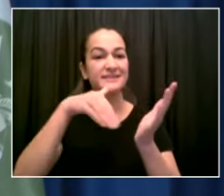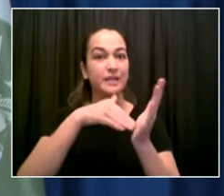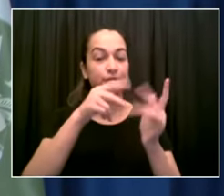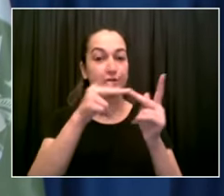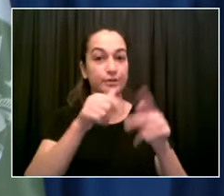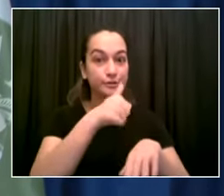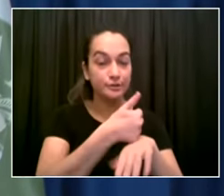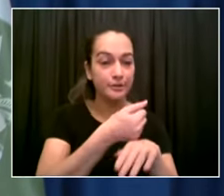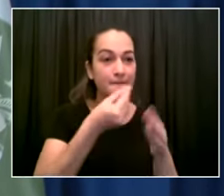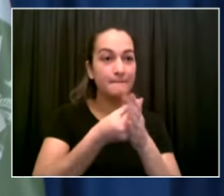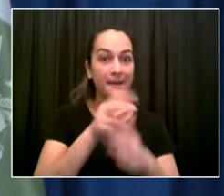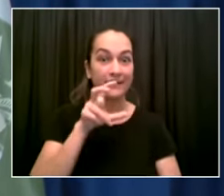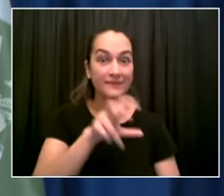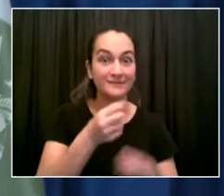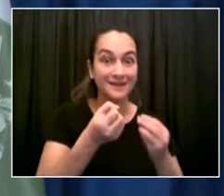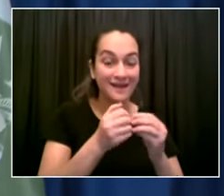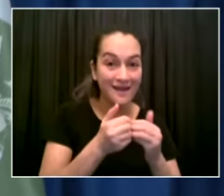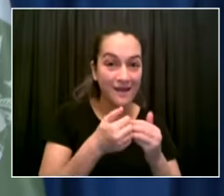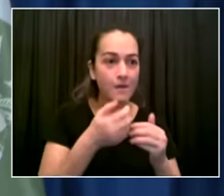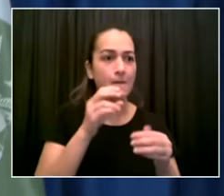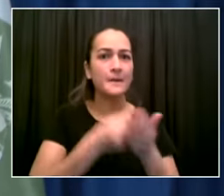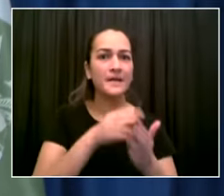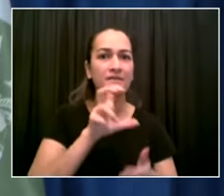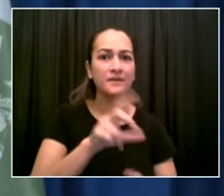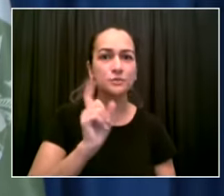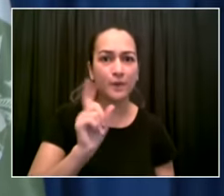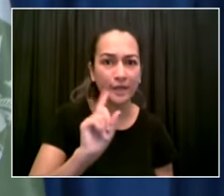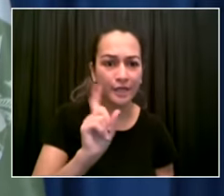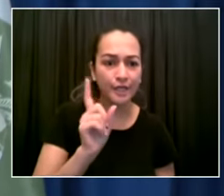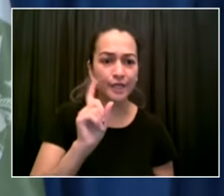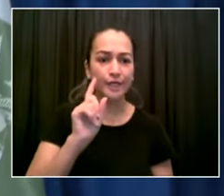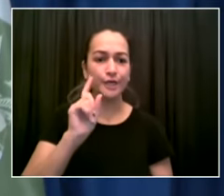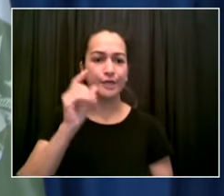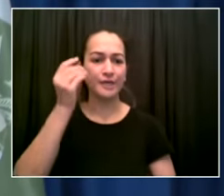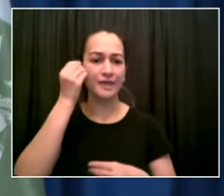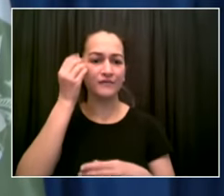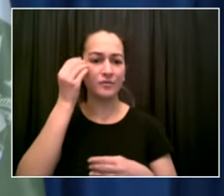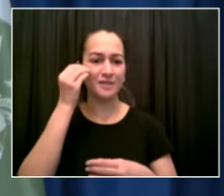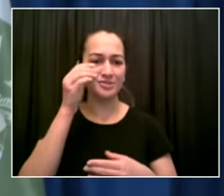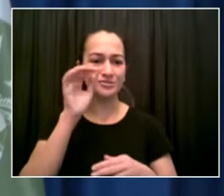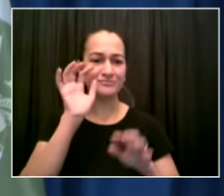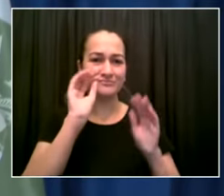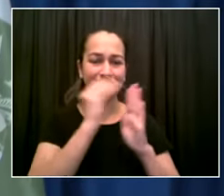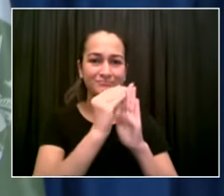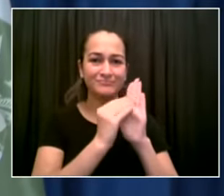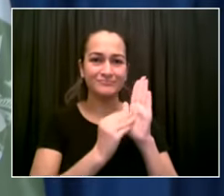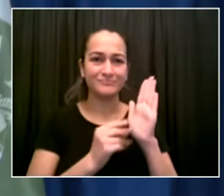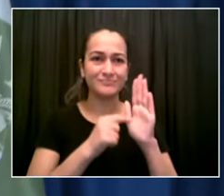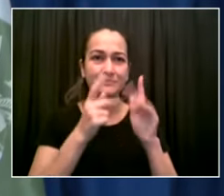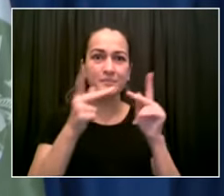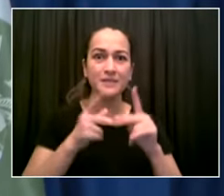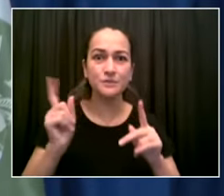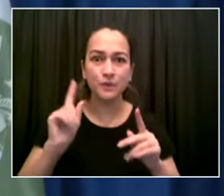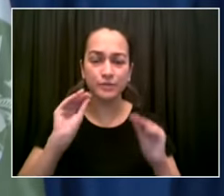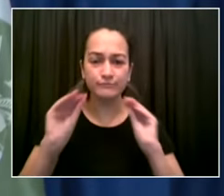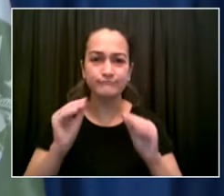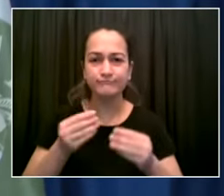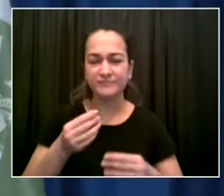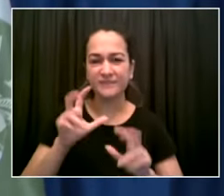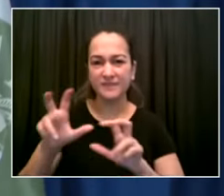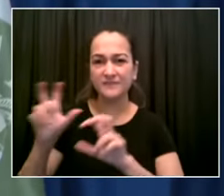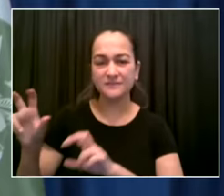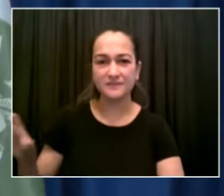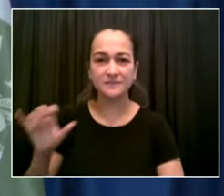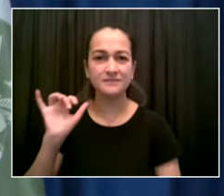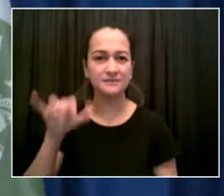ballooned to 100 million we would have never built it for less than a quarter of a billion and you and i made the decision we call it the